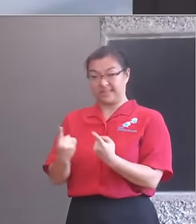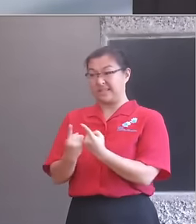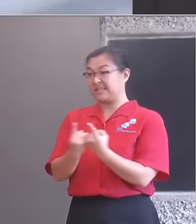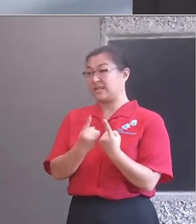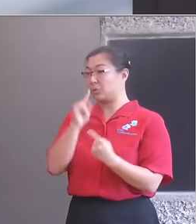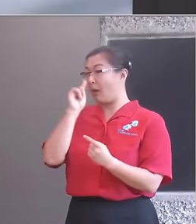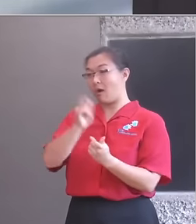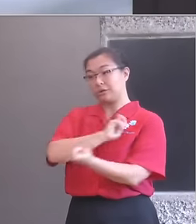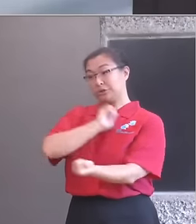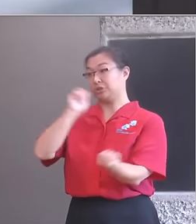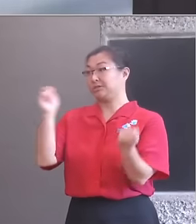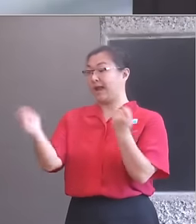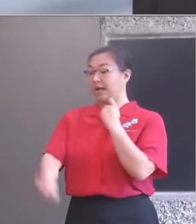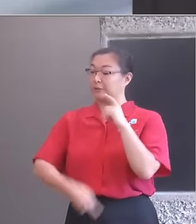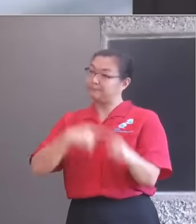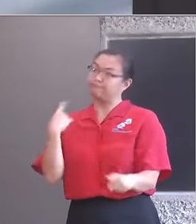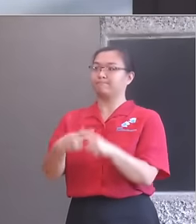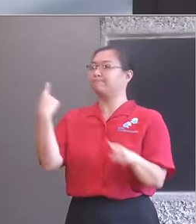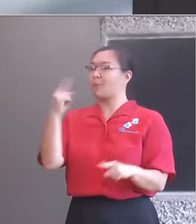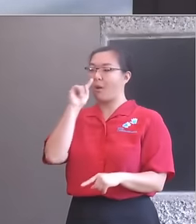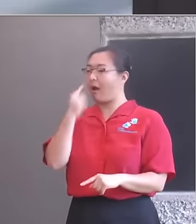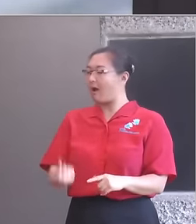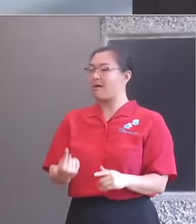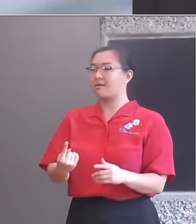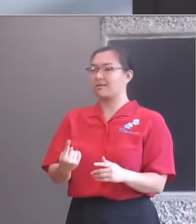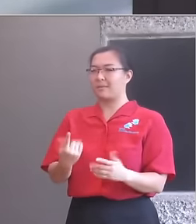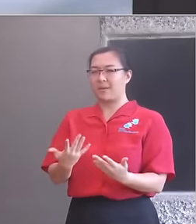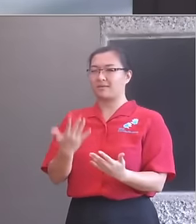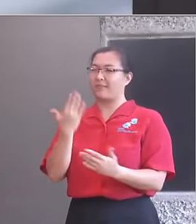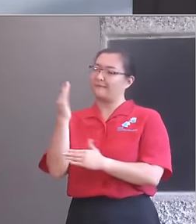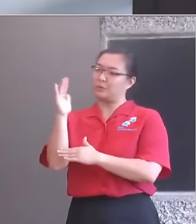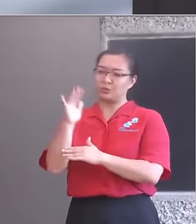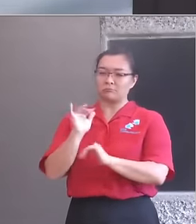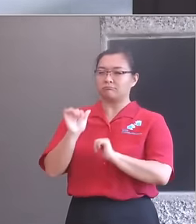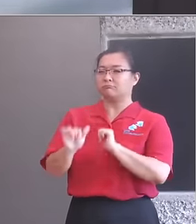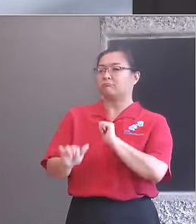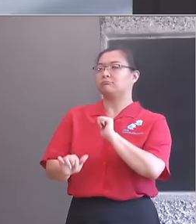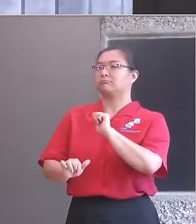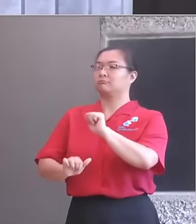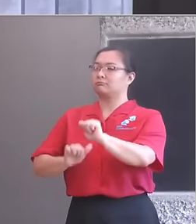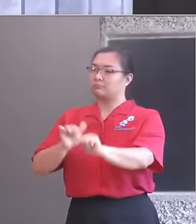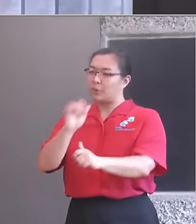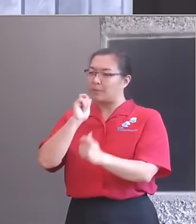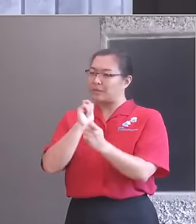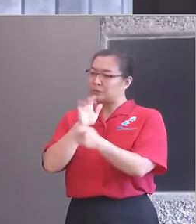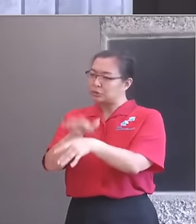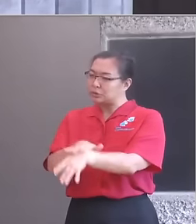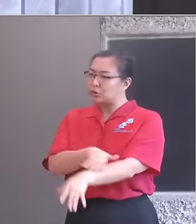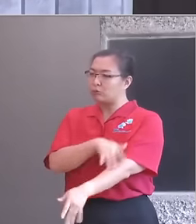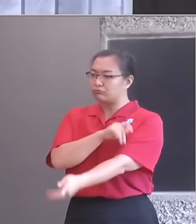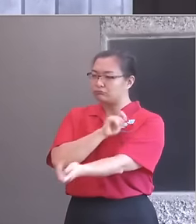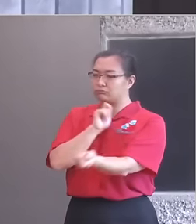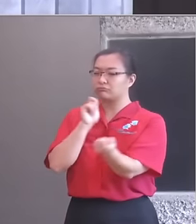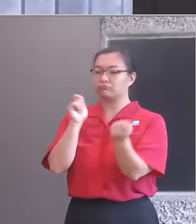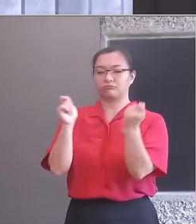be a journey and on the way, we'll find and explore new ways of collaborative working that will change the lives of children and young people